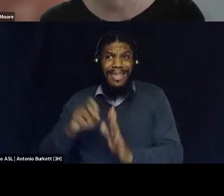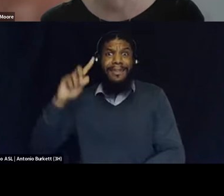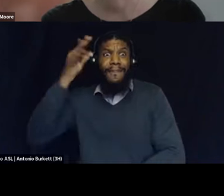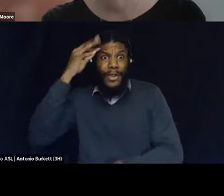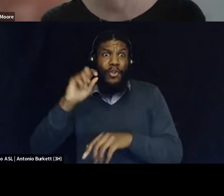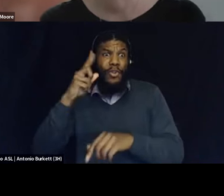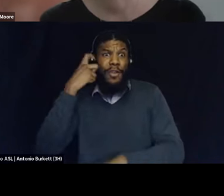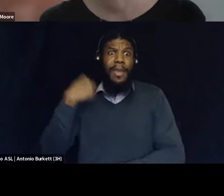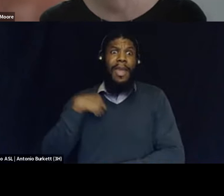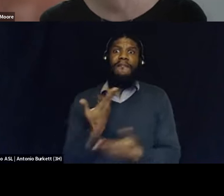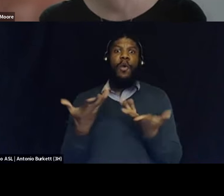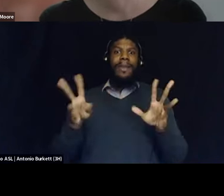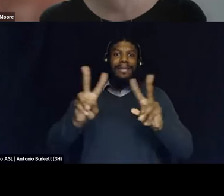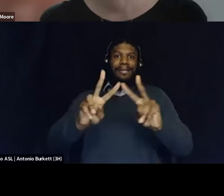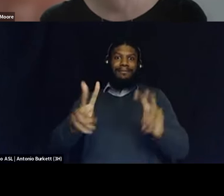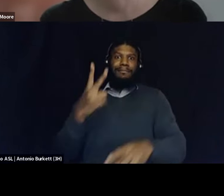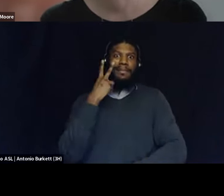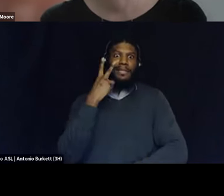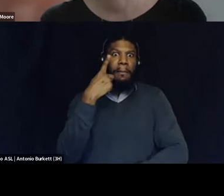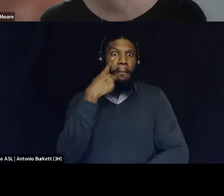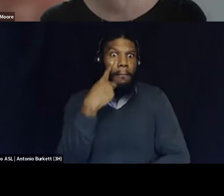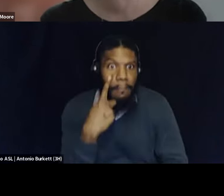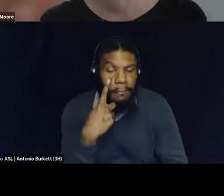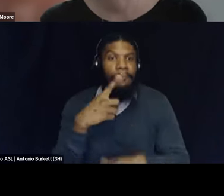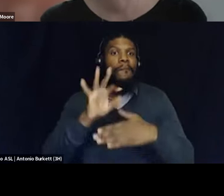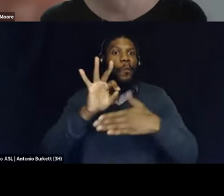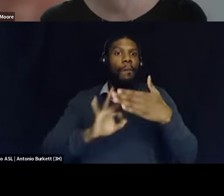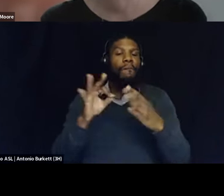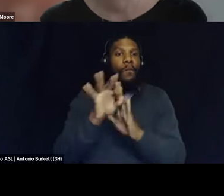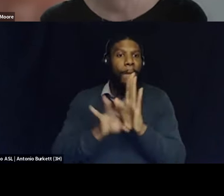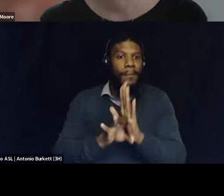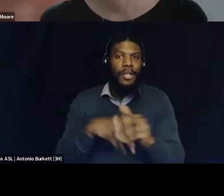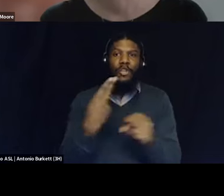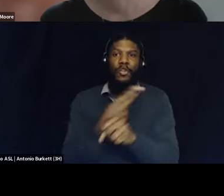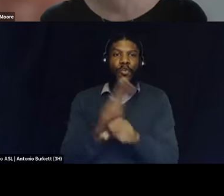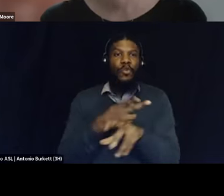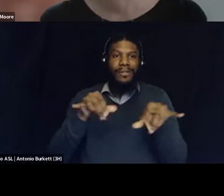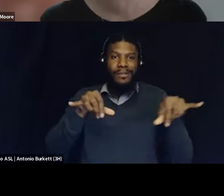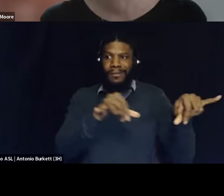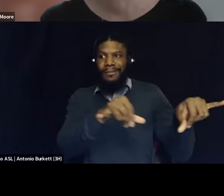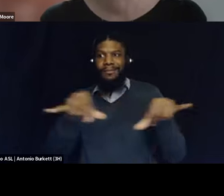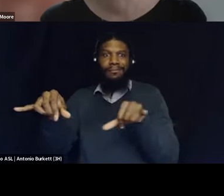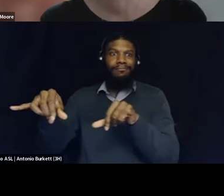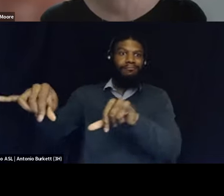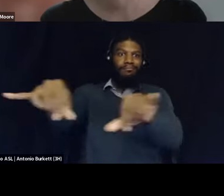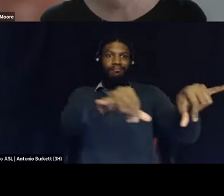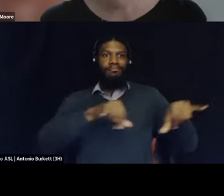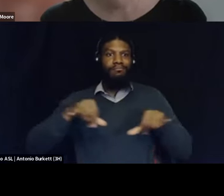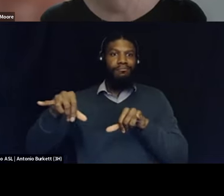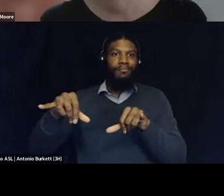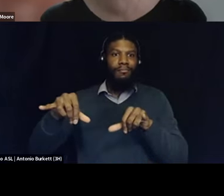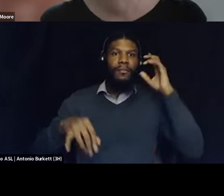there is a straight formula they utilize it across the board so i want to go back to something